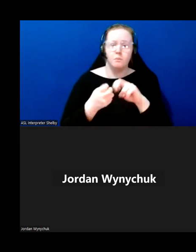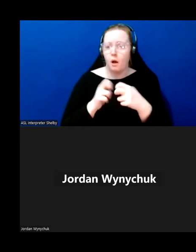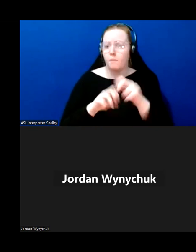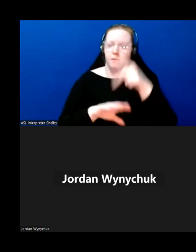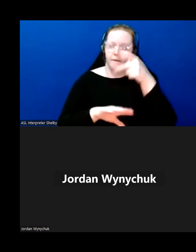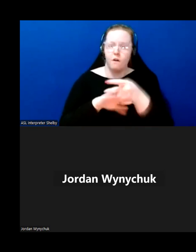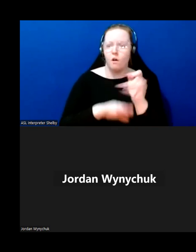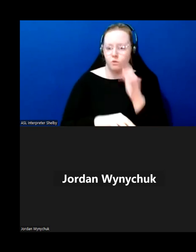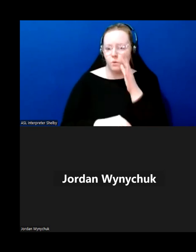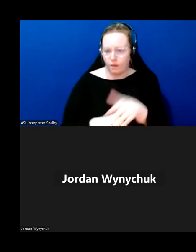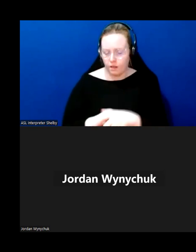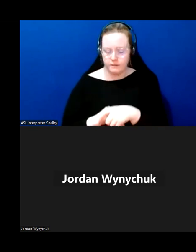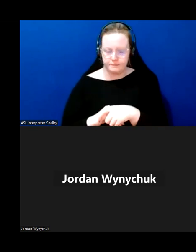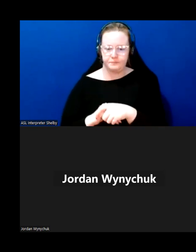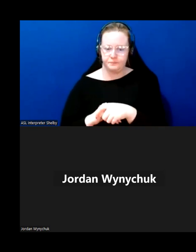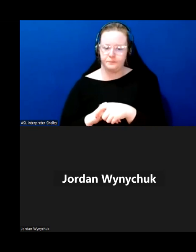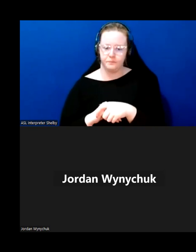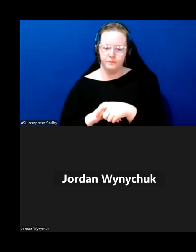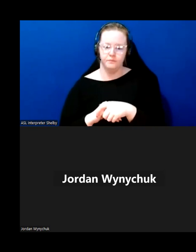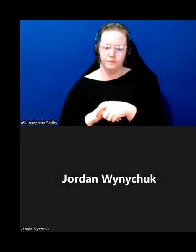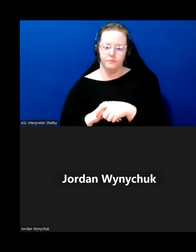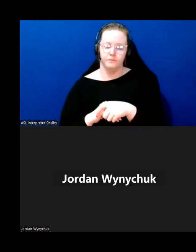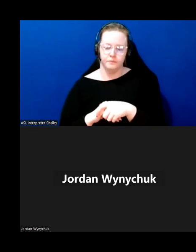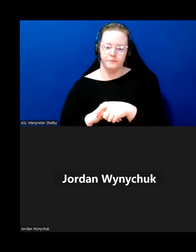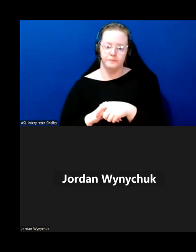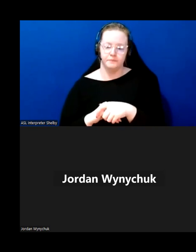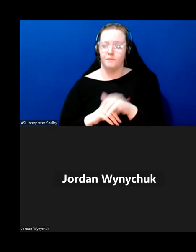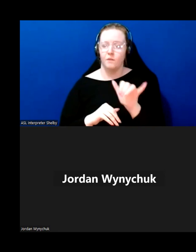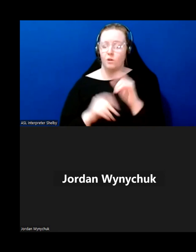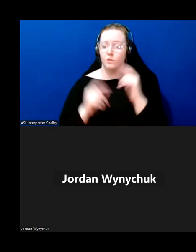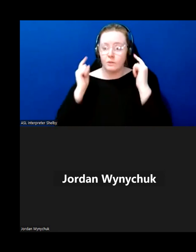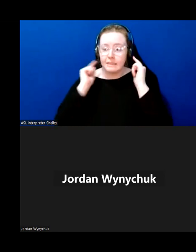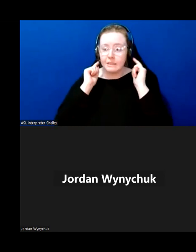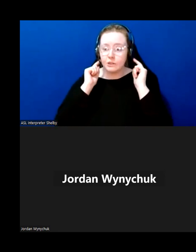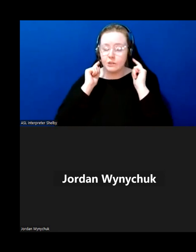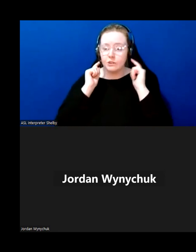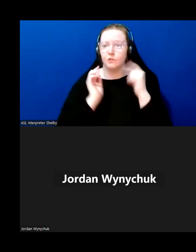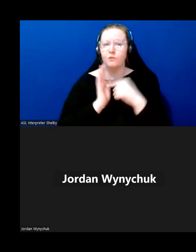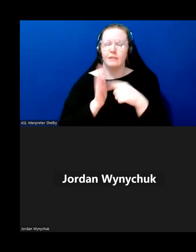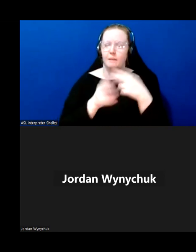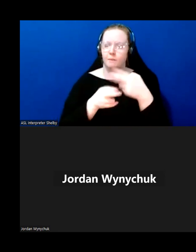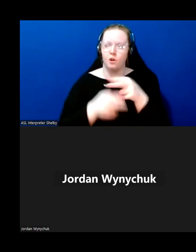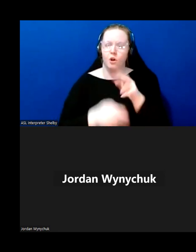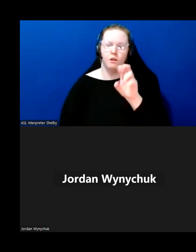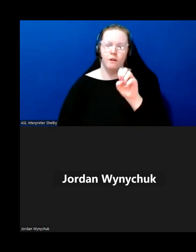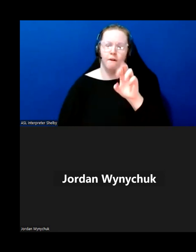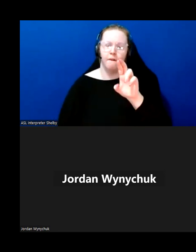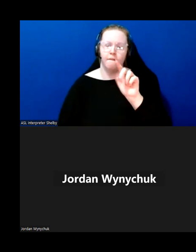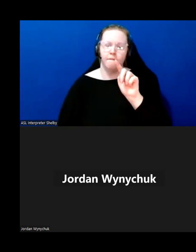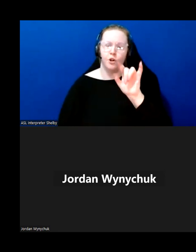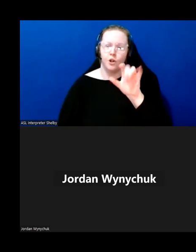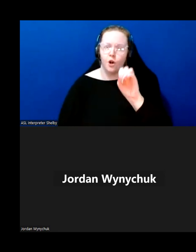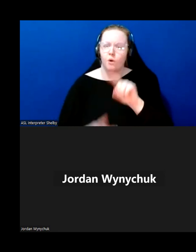um as well as uh inner ear problems uh vertigo dizziness um